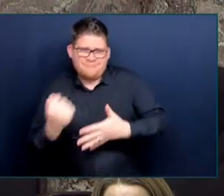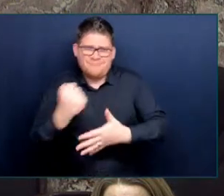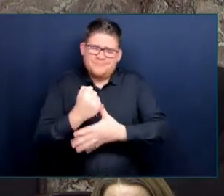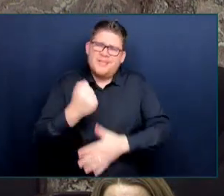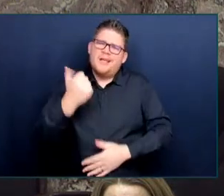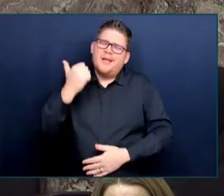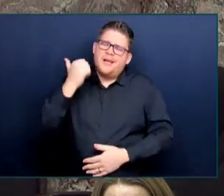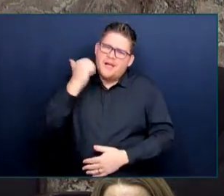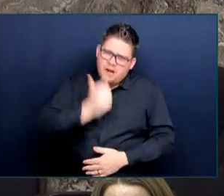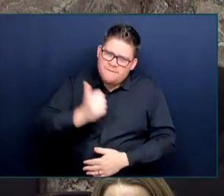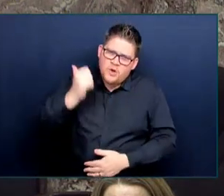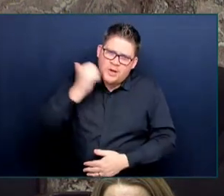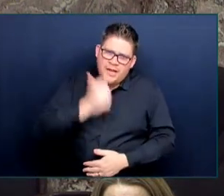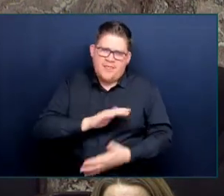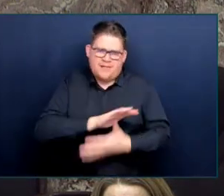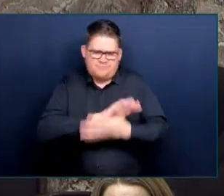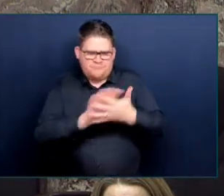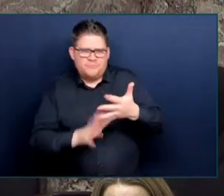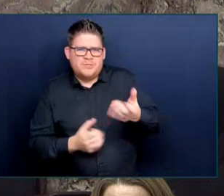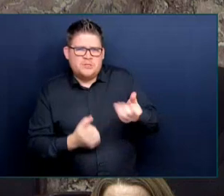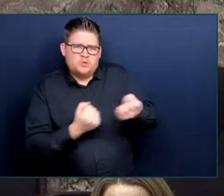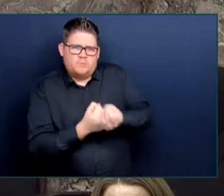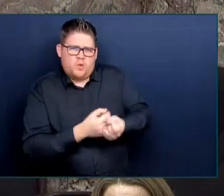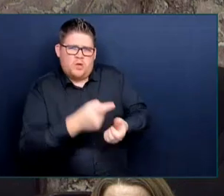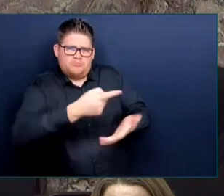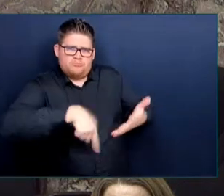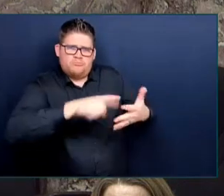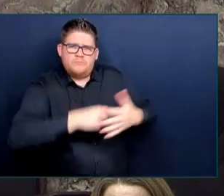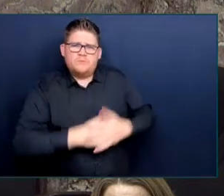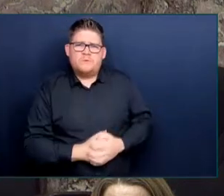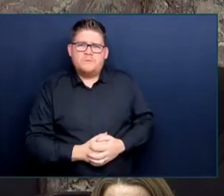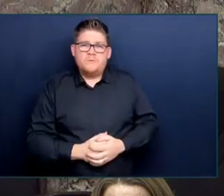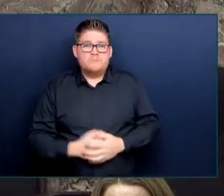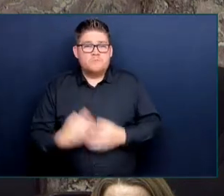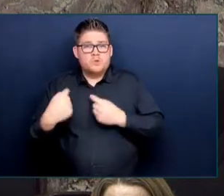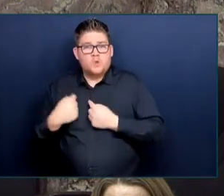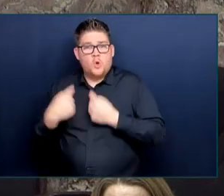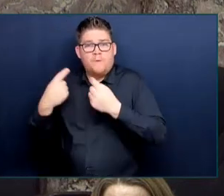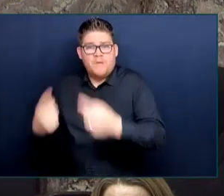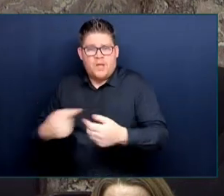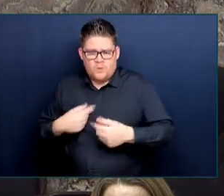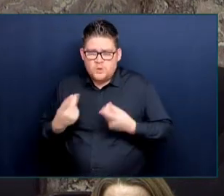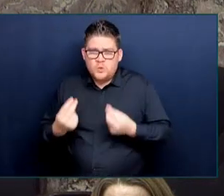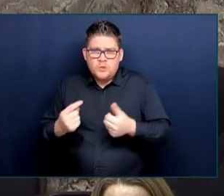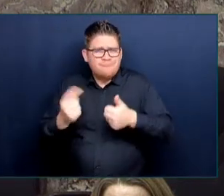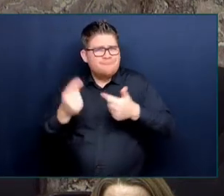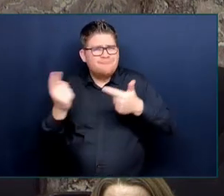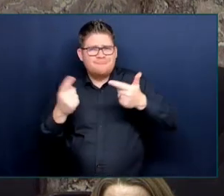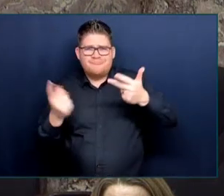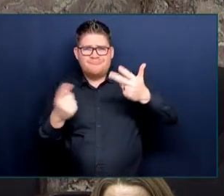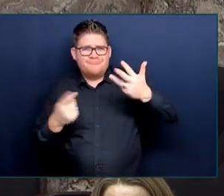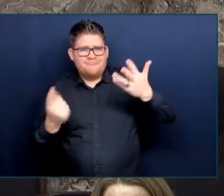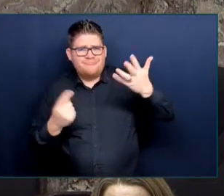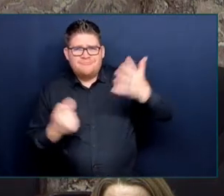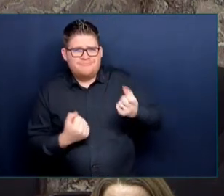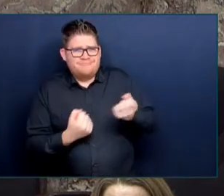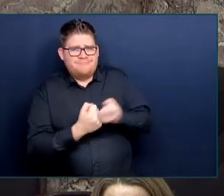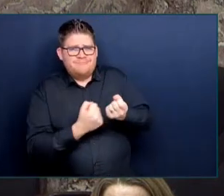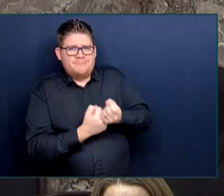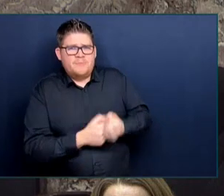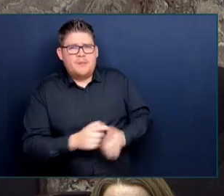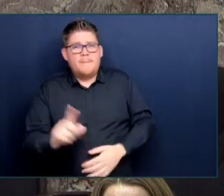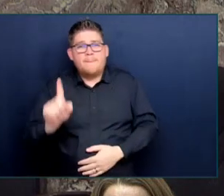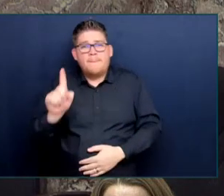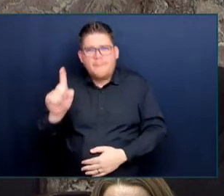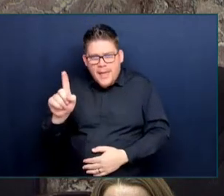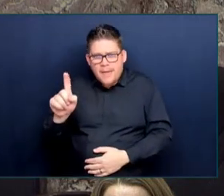actions that have been taken is long. But what is important is that we have to continue to build our public health care system. It's why